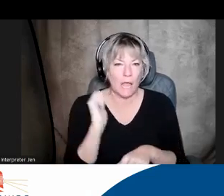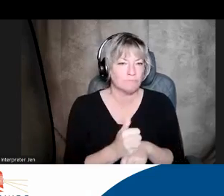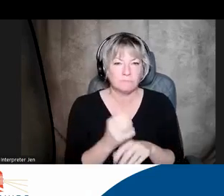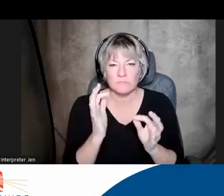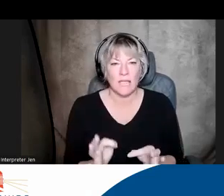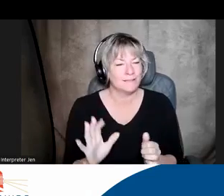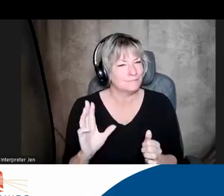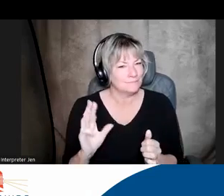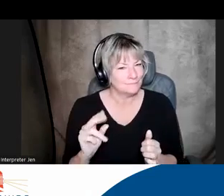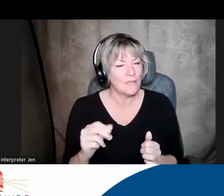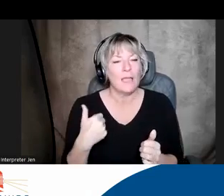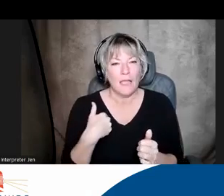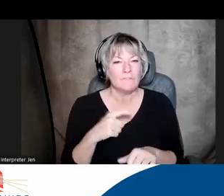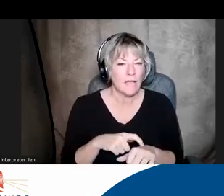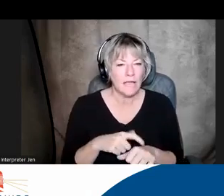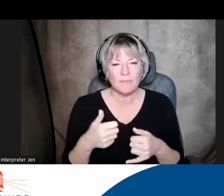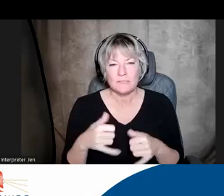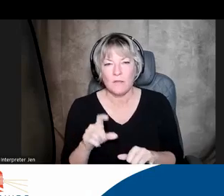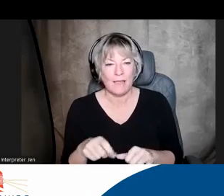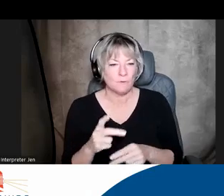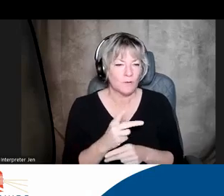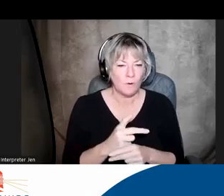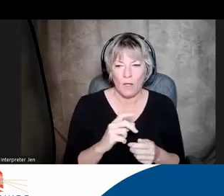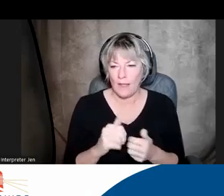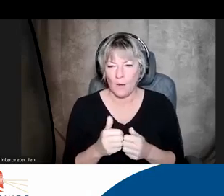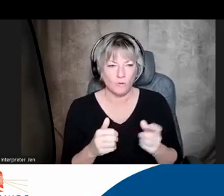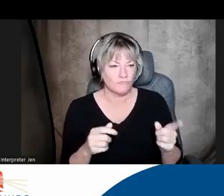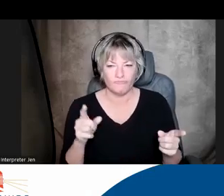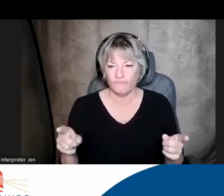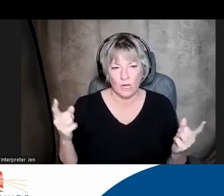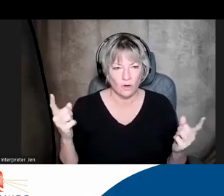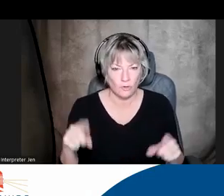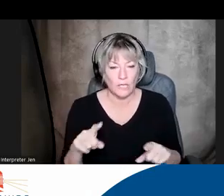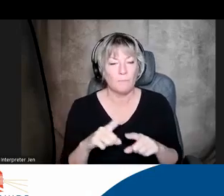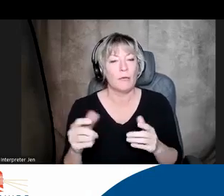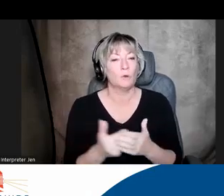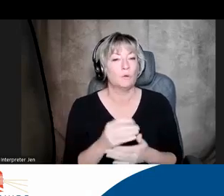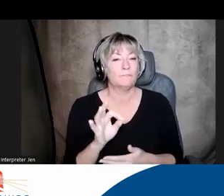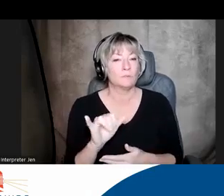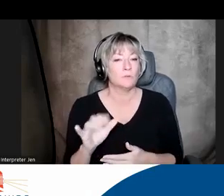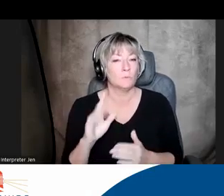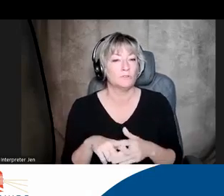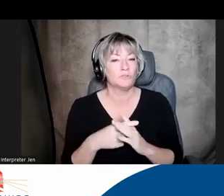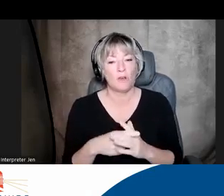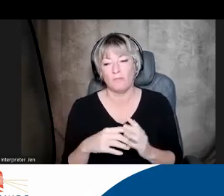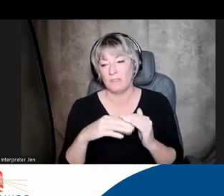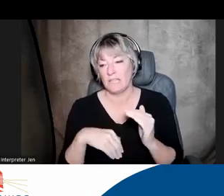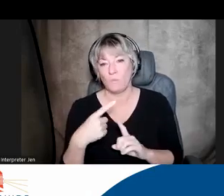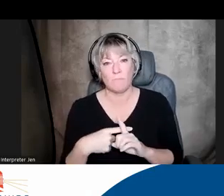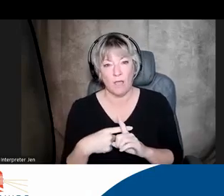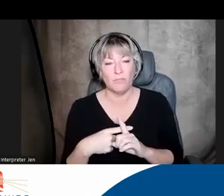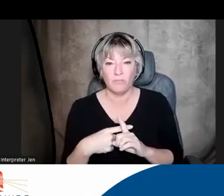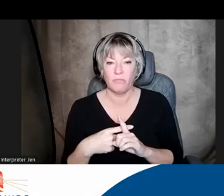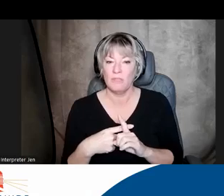They've got some time and they need to figure out if they can find agreement. But since the new fiscal year will be starting in about less than a month, we